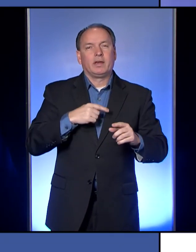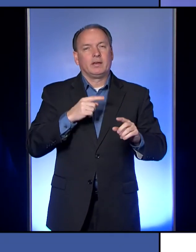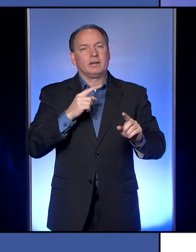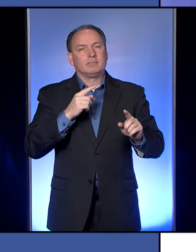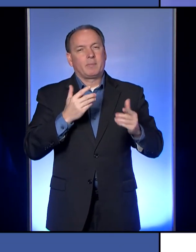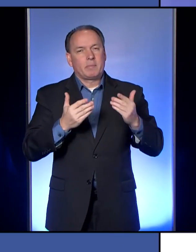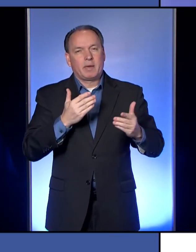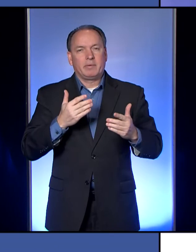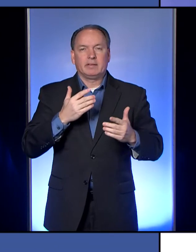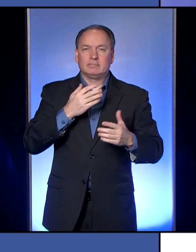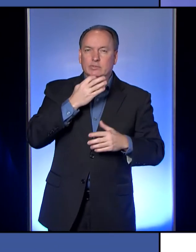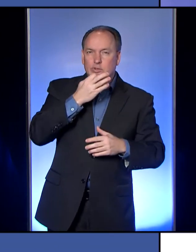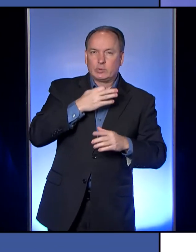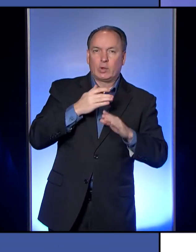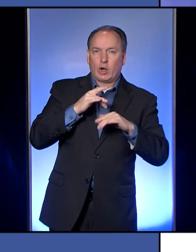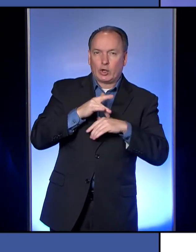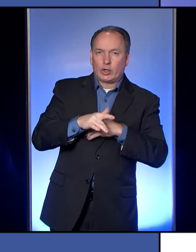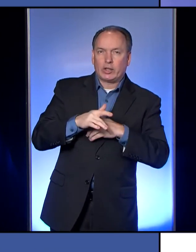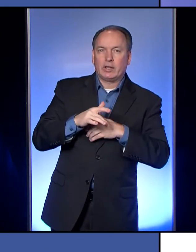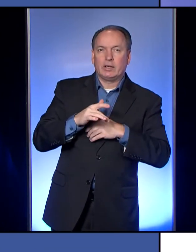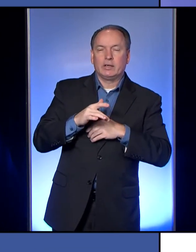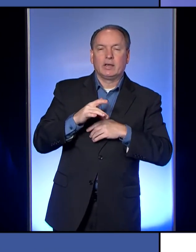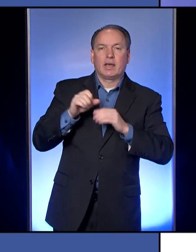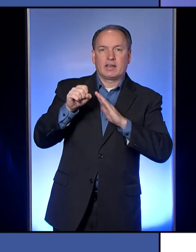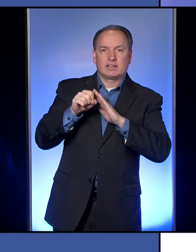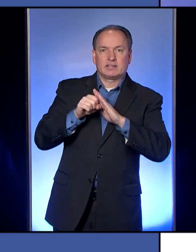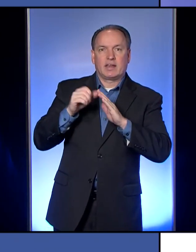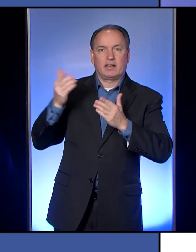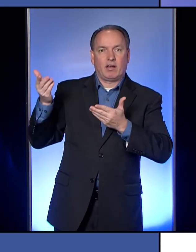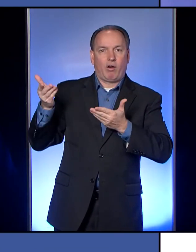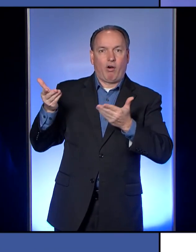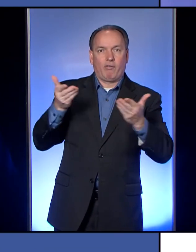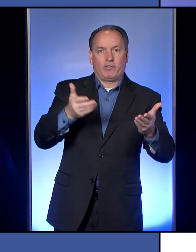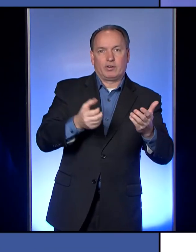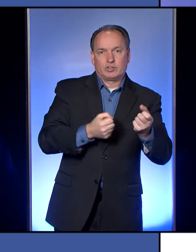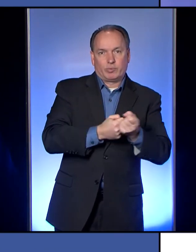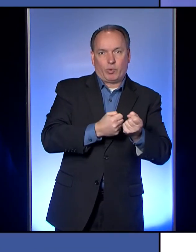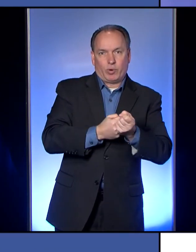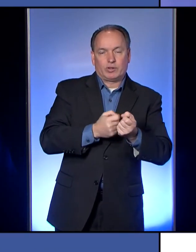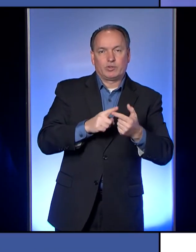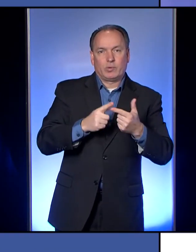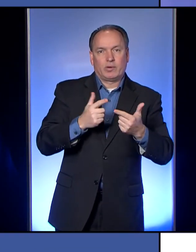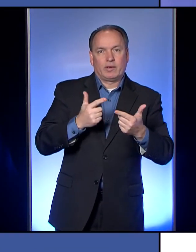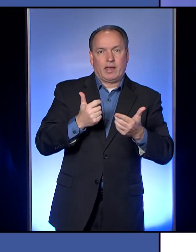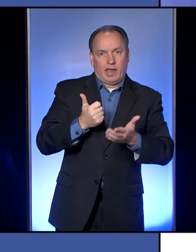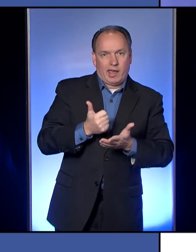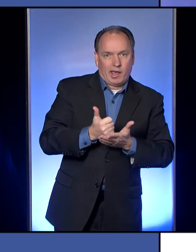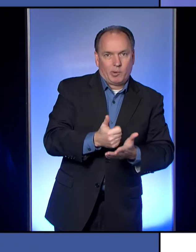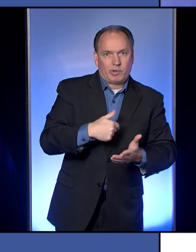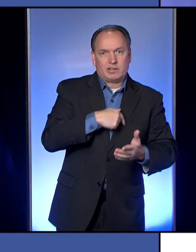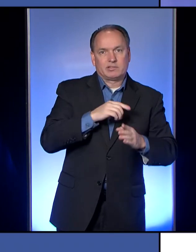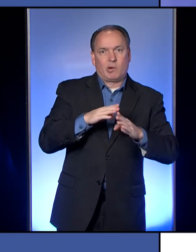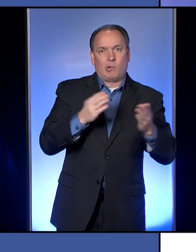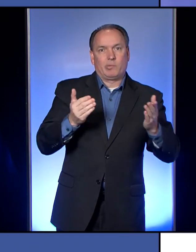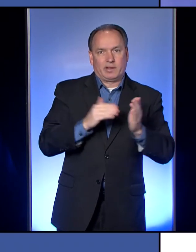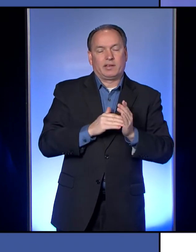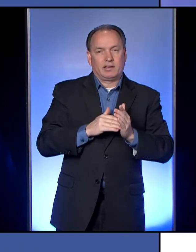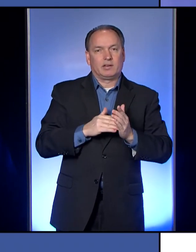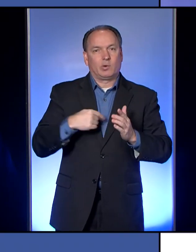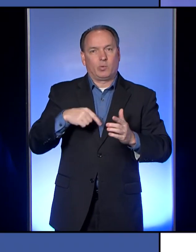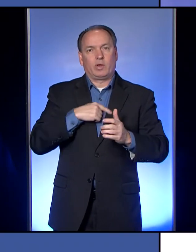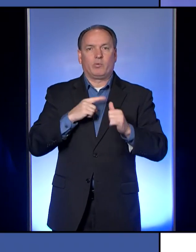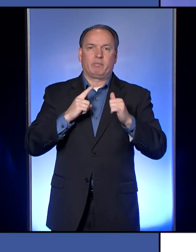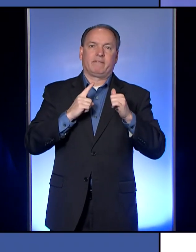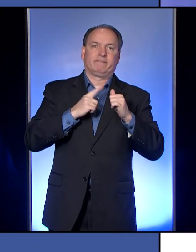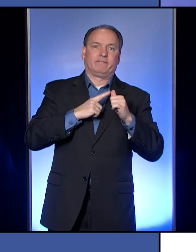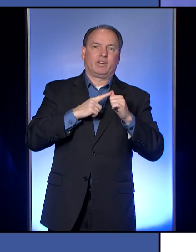place as the state is offering support and help for us to reopen that they, that we would be one of those areas